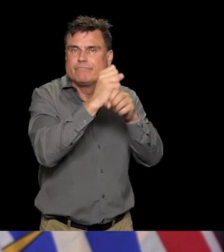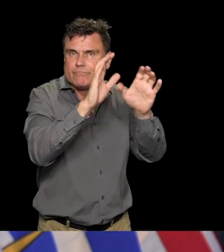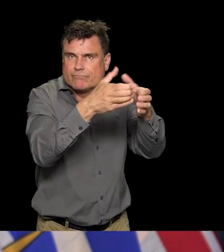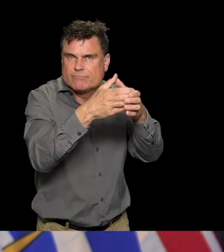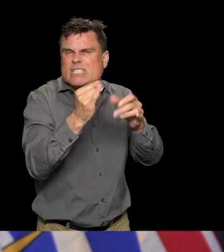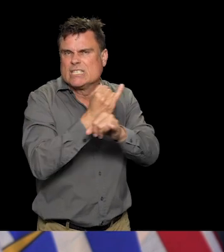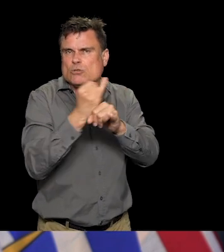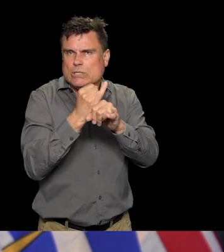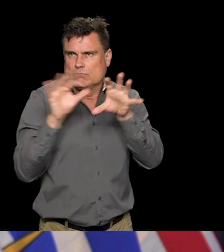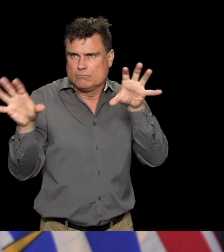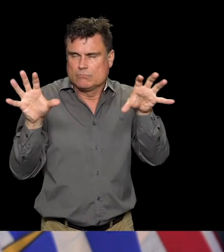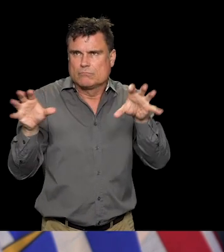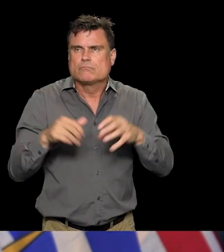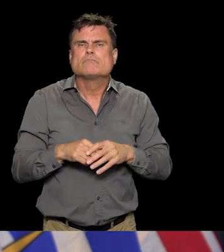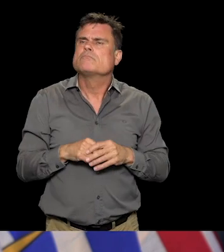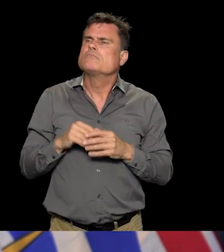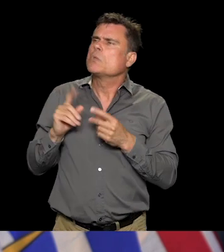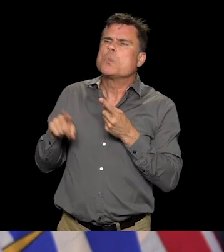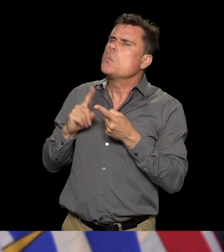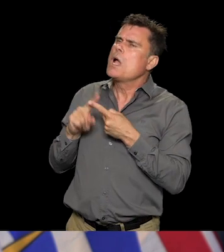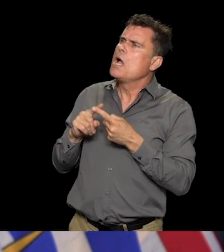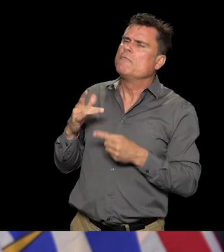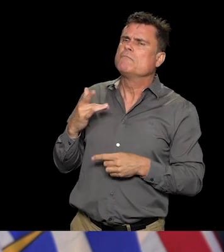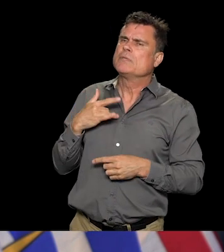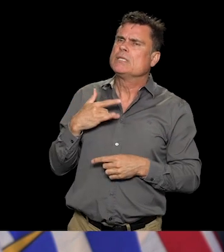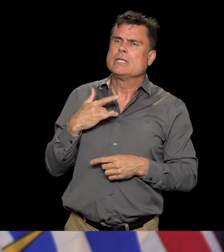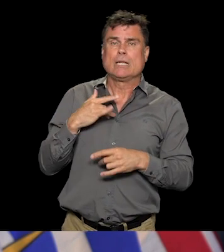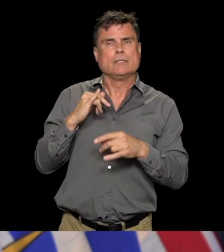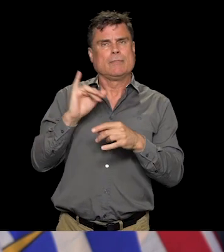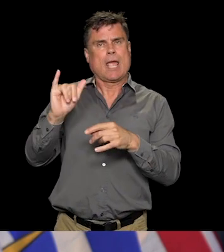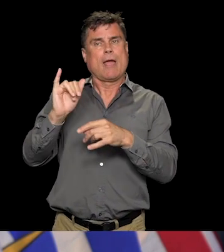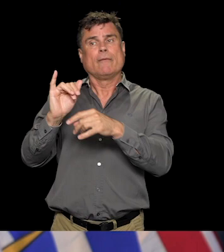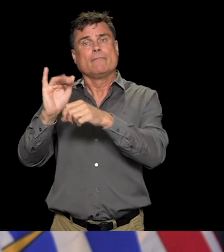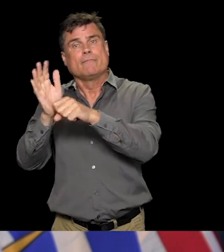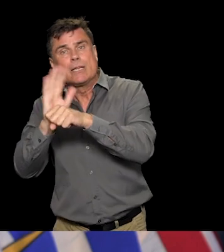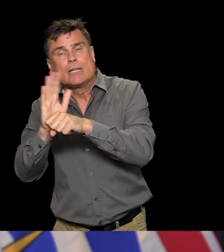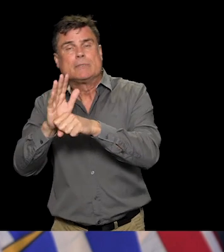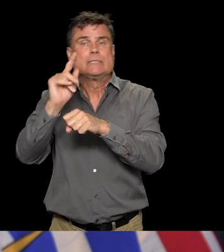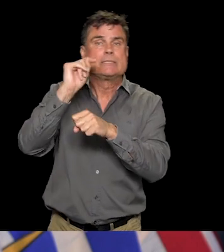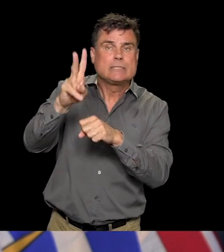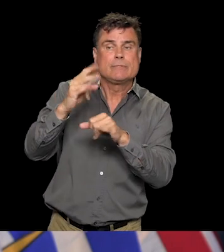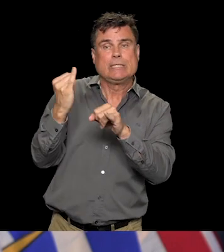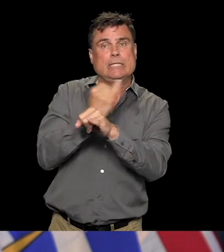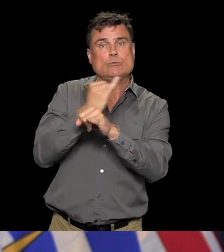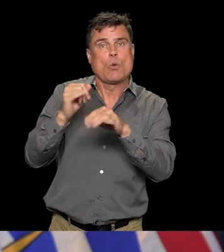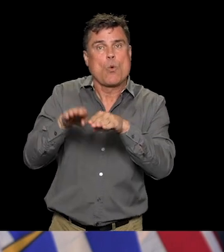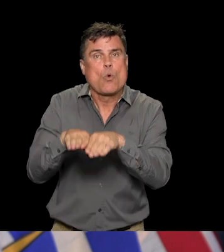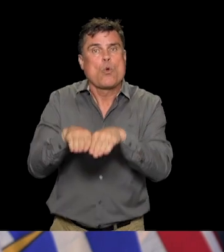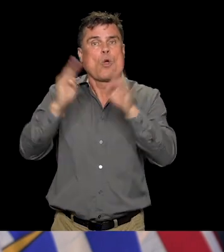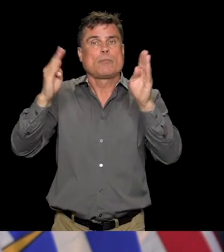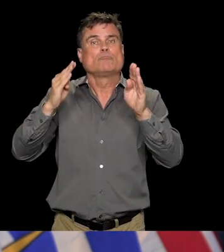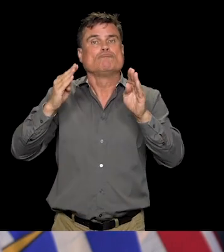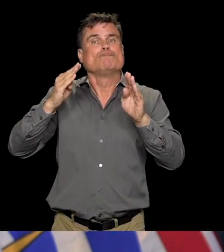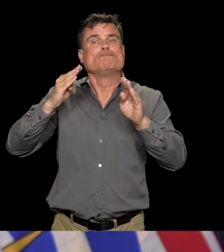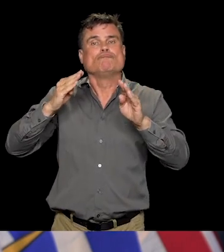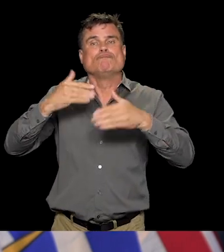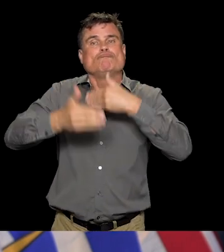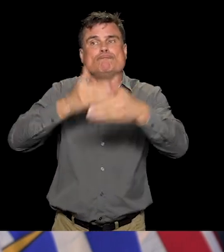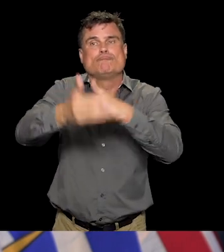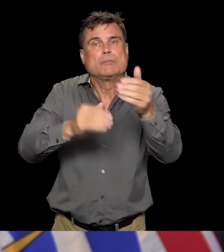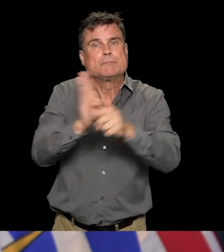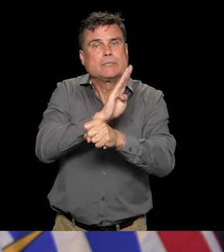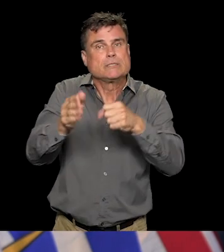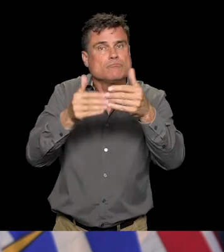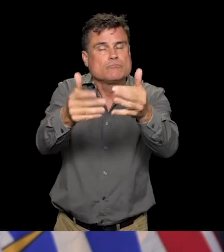anything that stands out for you as concerning about the operation of the television and film sector in British Columbia? Yeah, so I